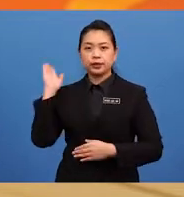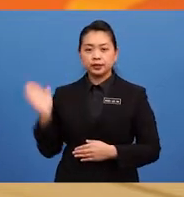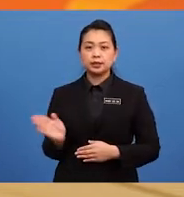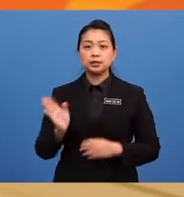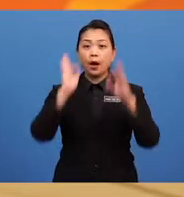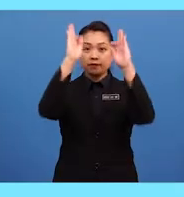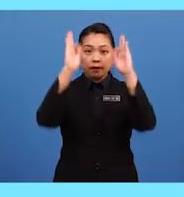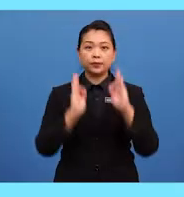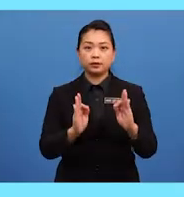formula.